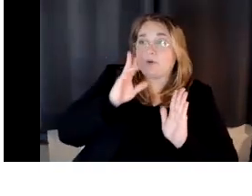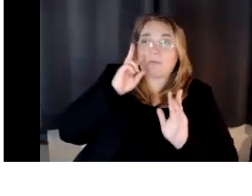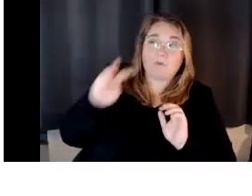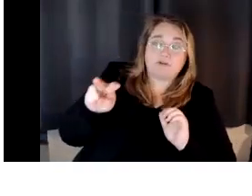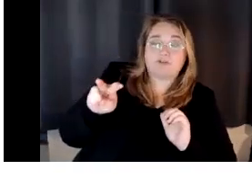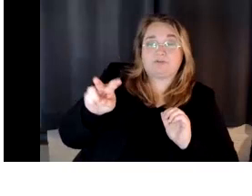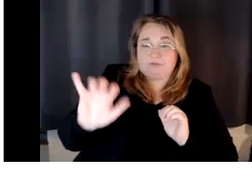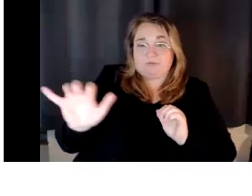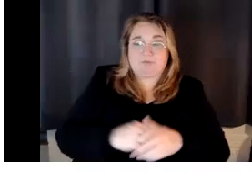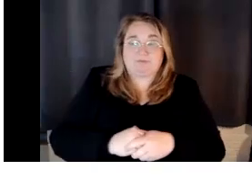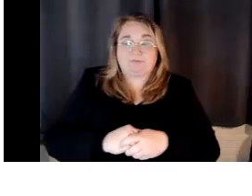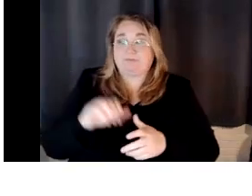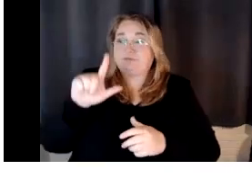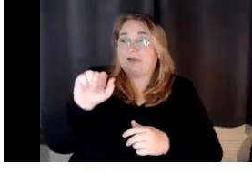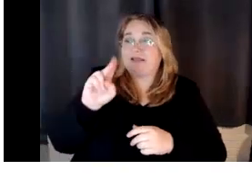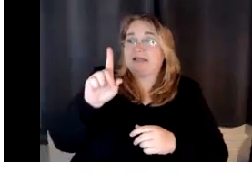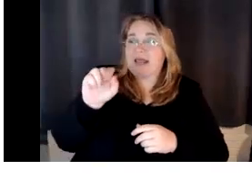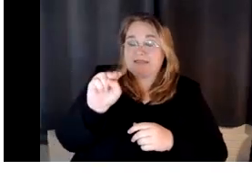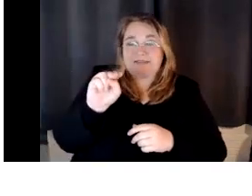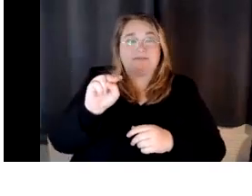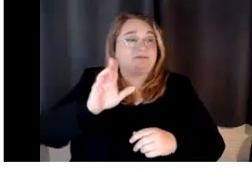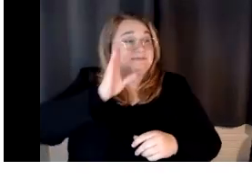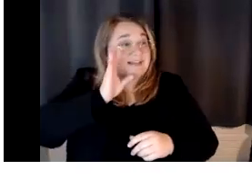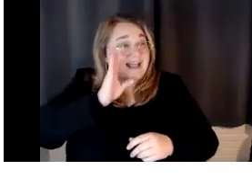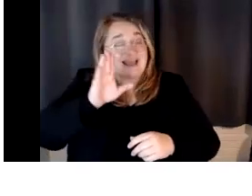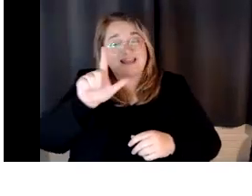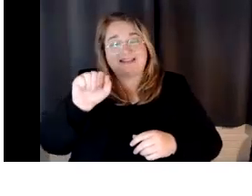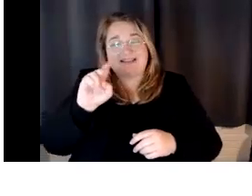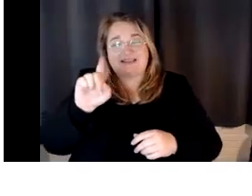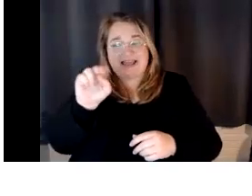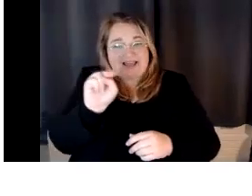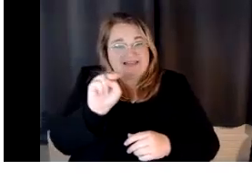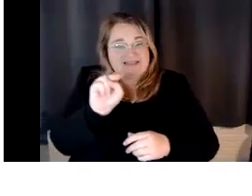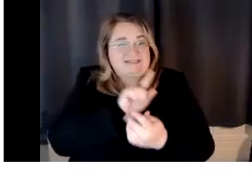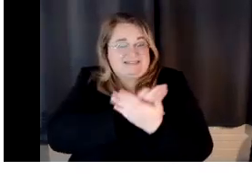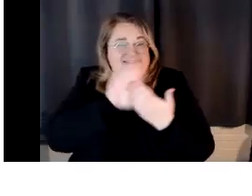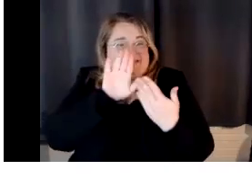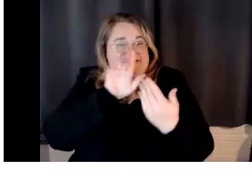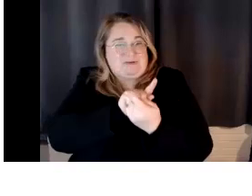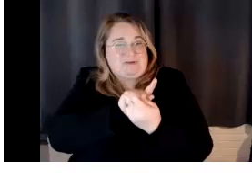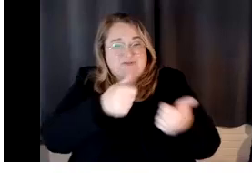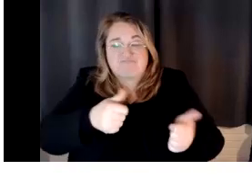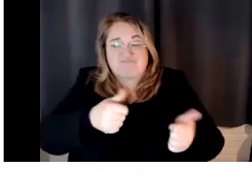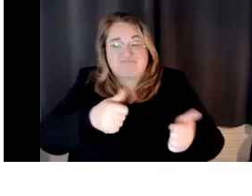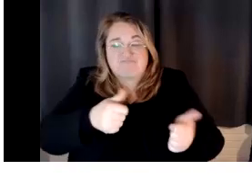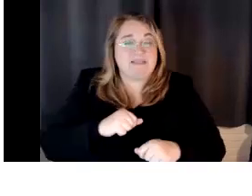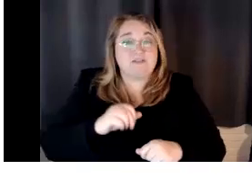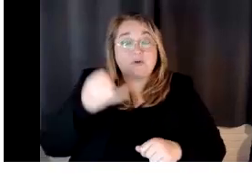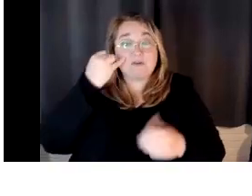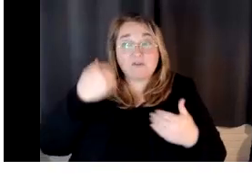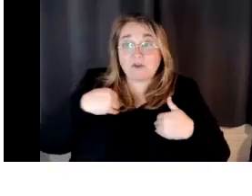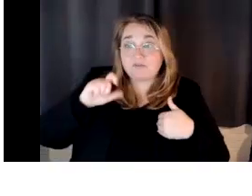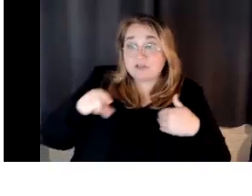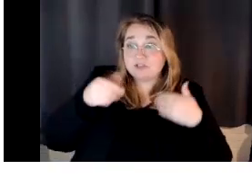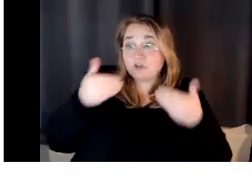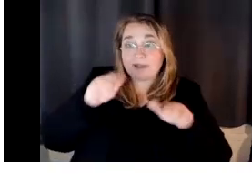Okay. Hi, Landon. Nice. Thank you. Nice to meet you. Um, so, if you have a question, can go ahead and put it in the, in